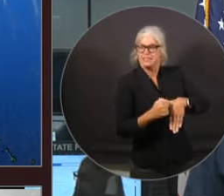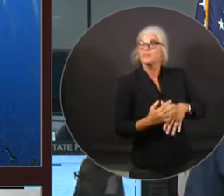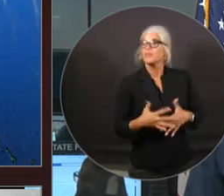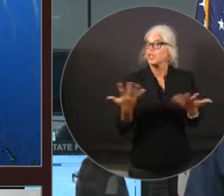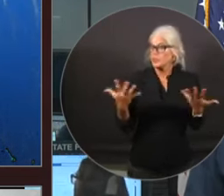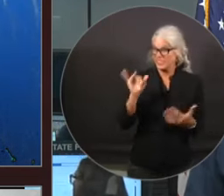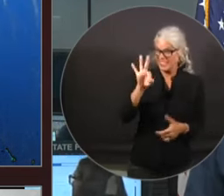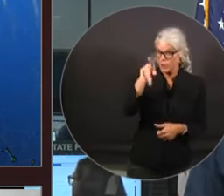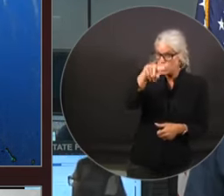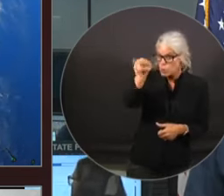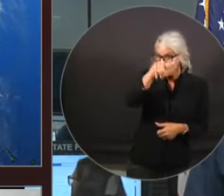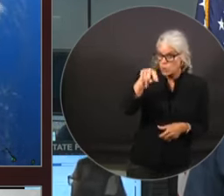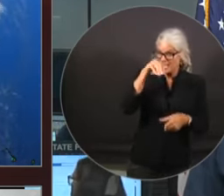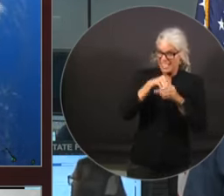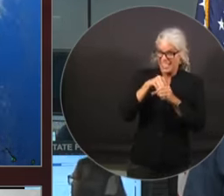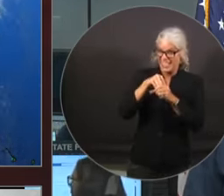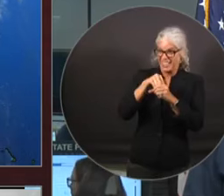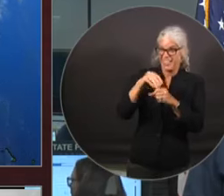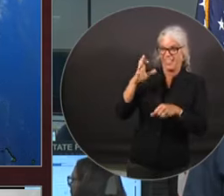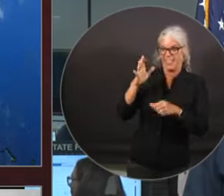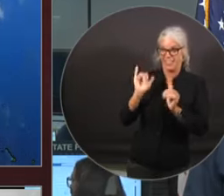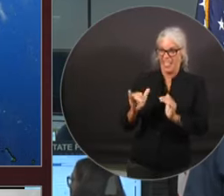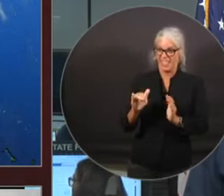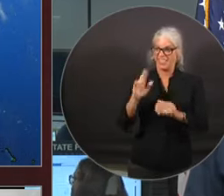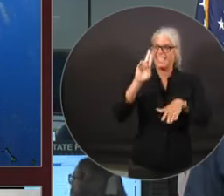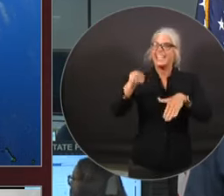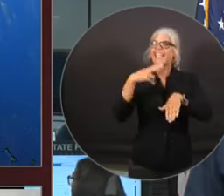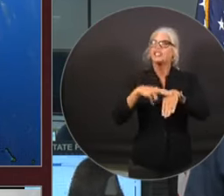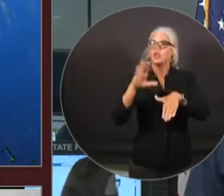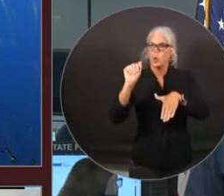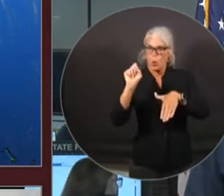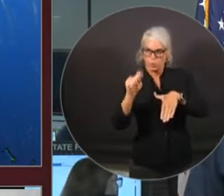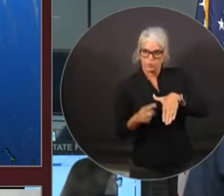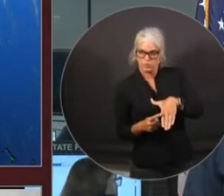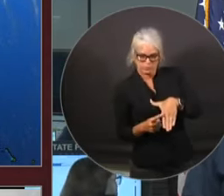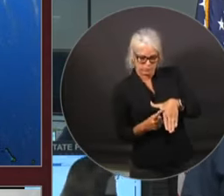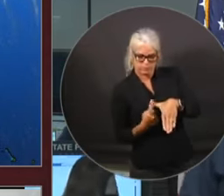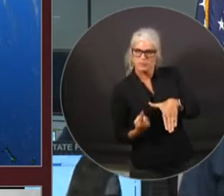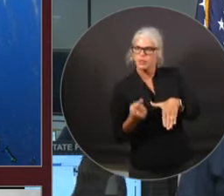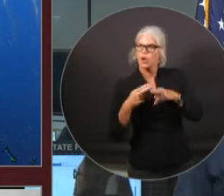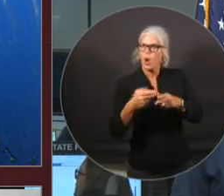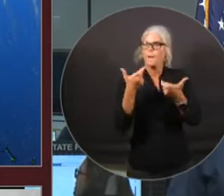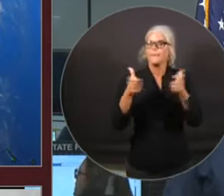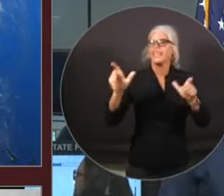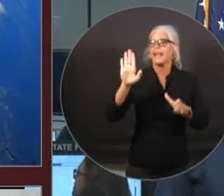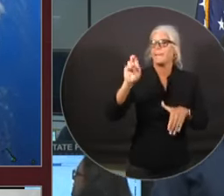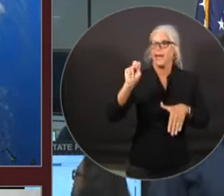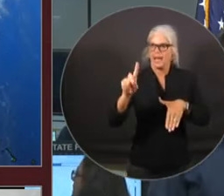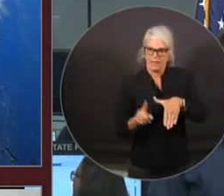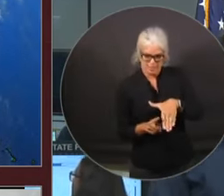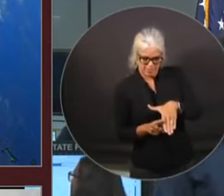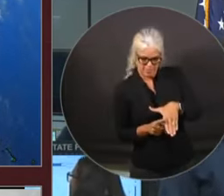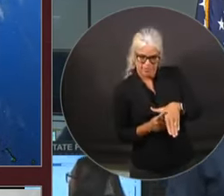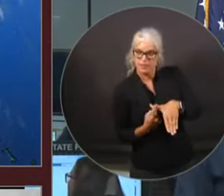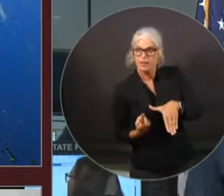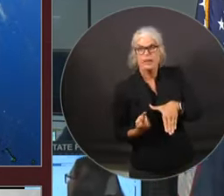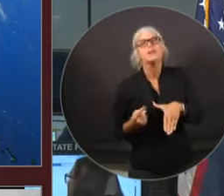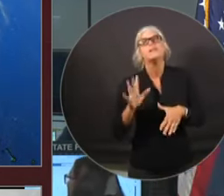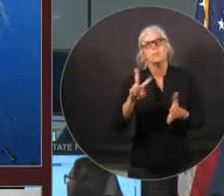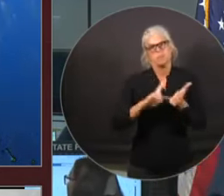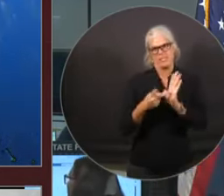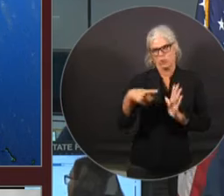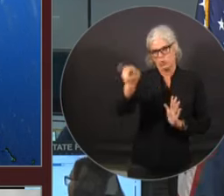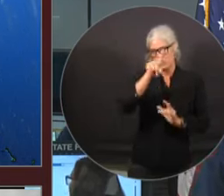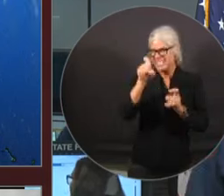in the nature coast, getting ready to come into the Big Bend, it is time to effectuate your plan. You need to be locking